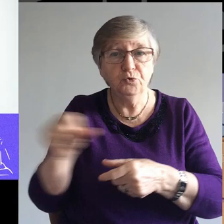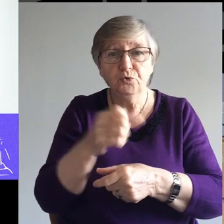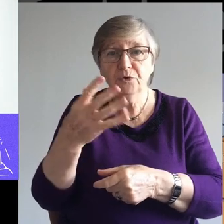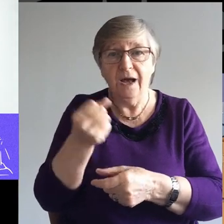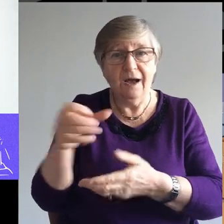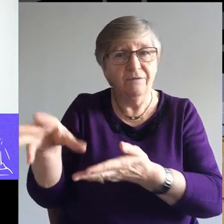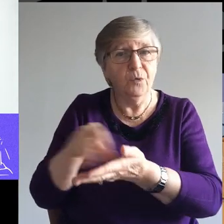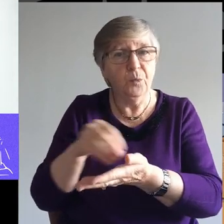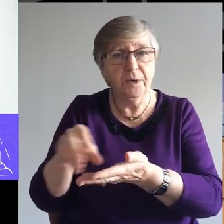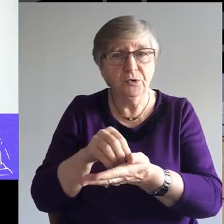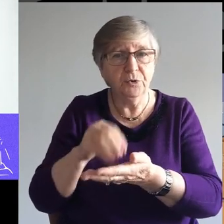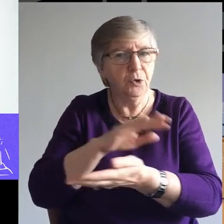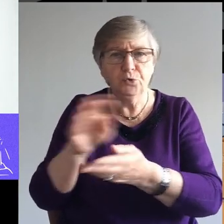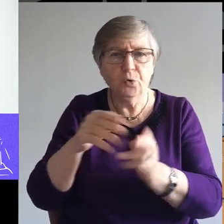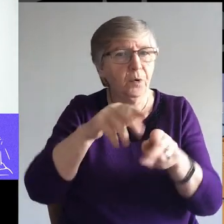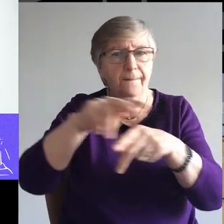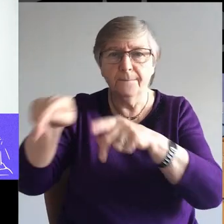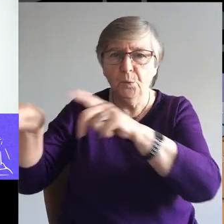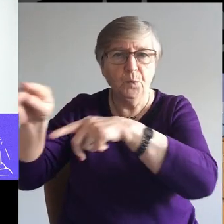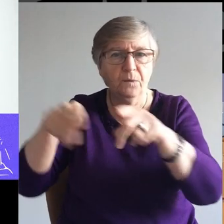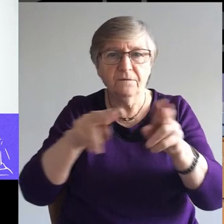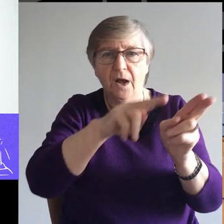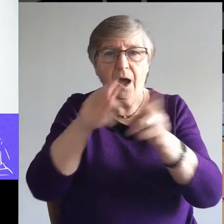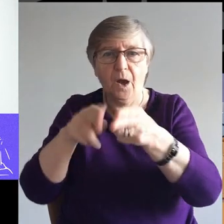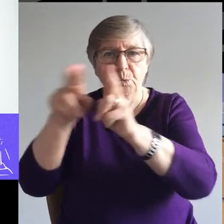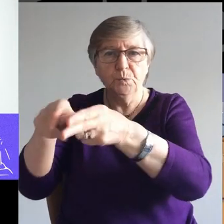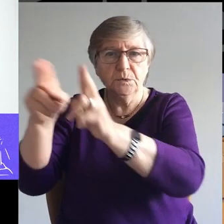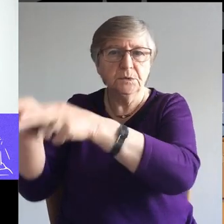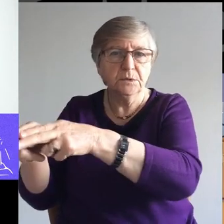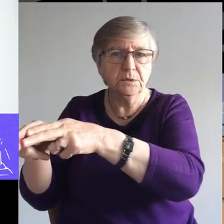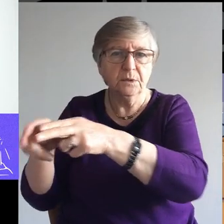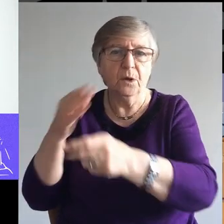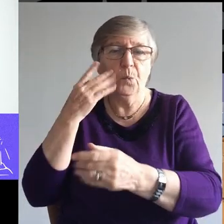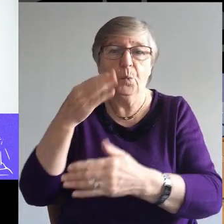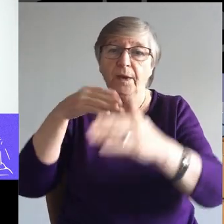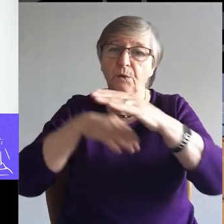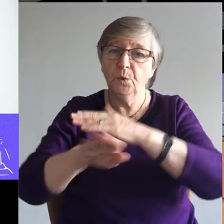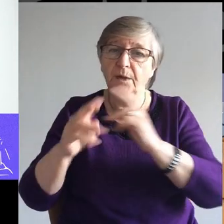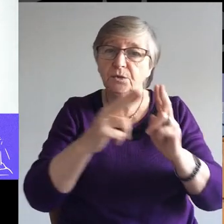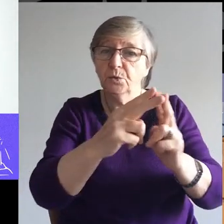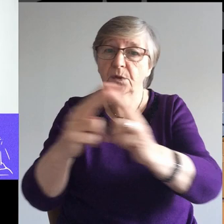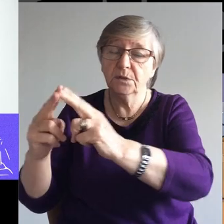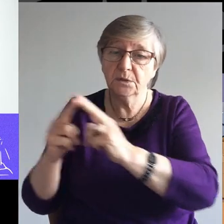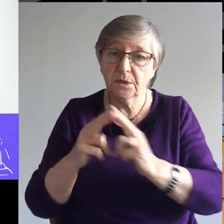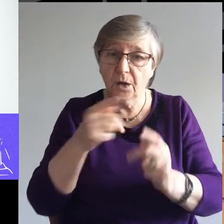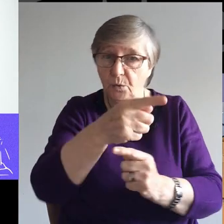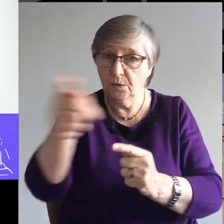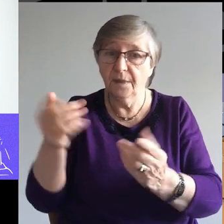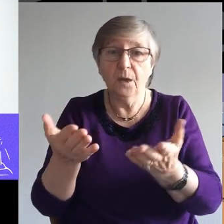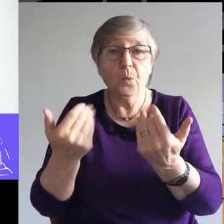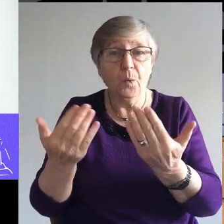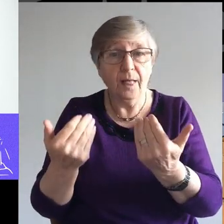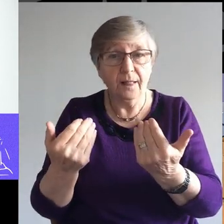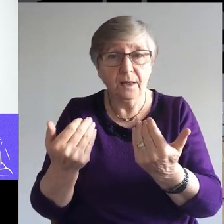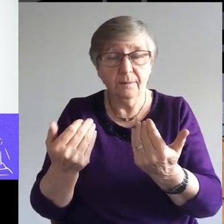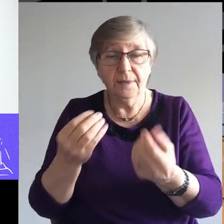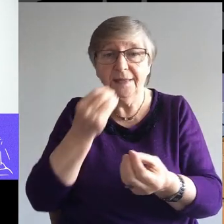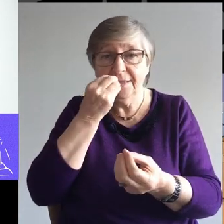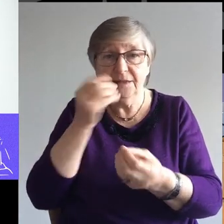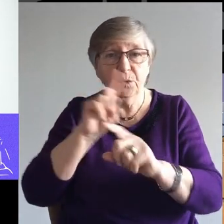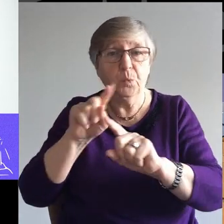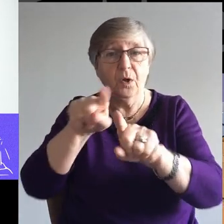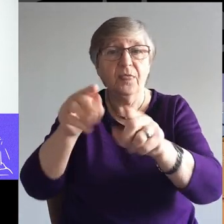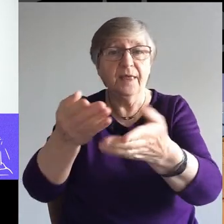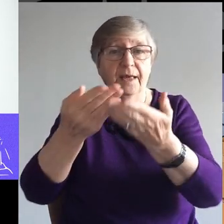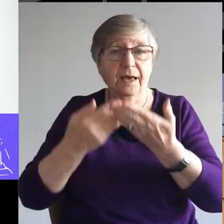Do not move around from house to house. When you enter a town and are welcomed, eat what is offered to you.